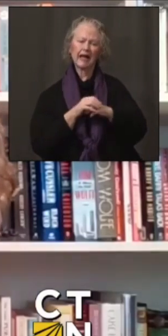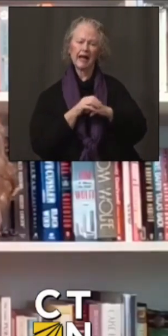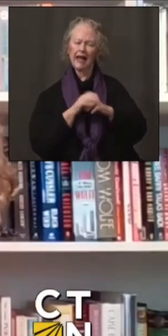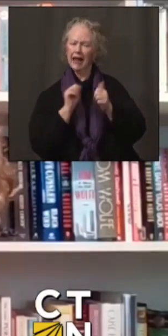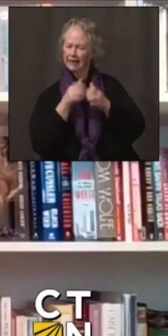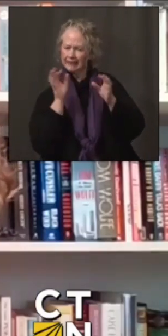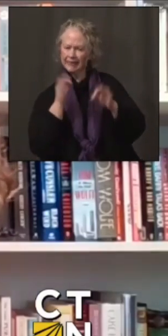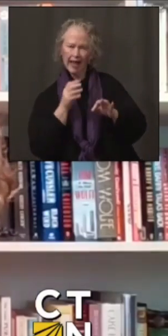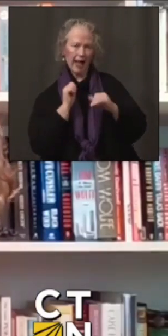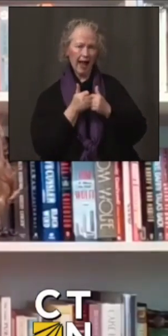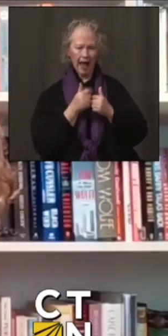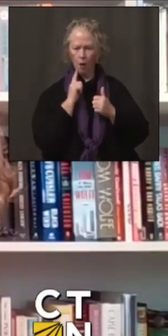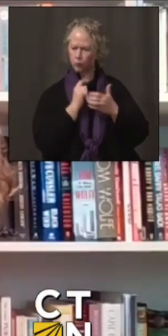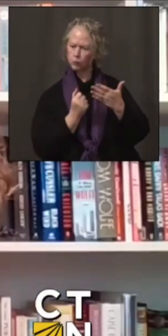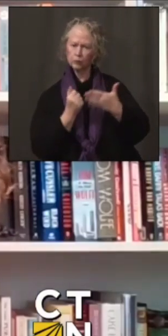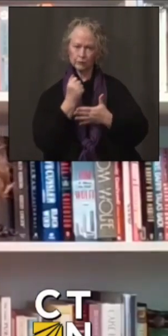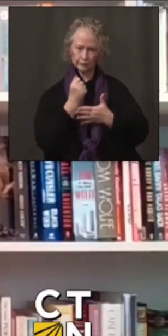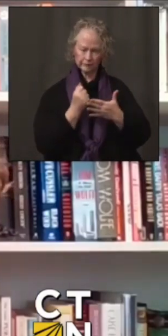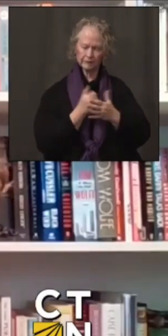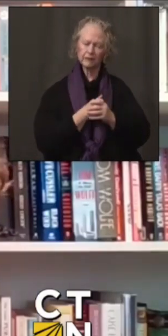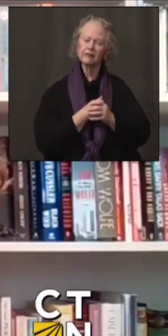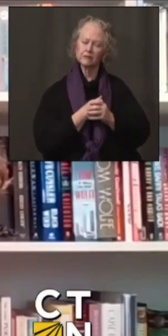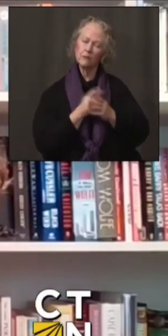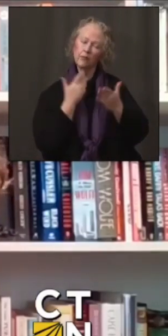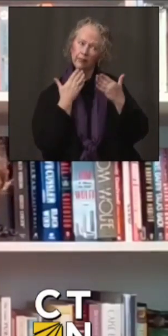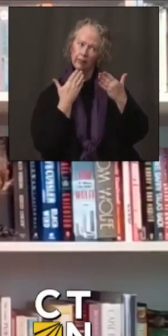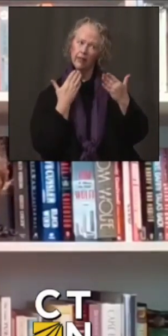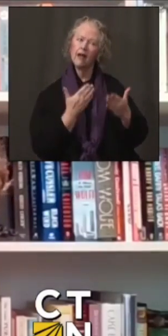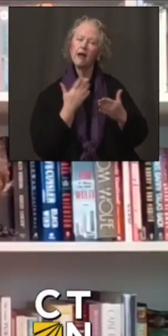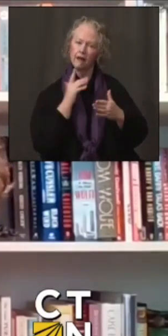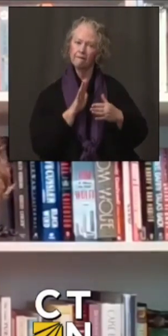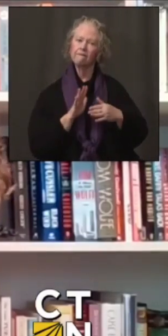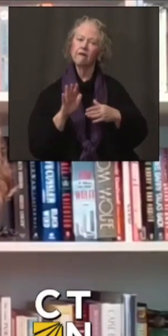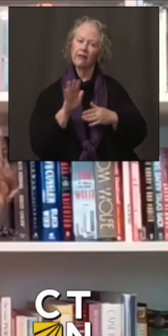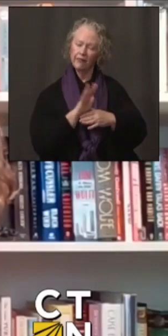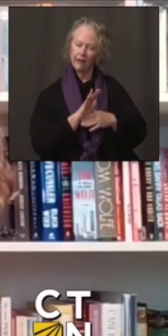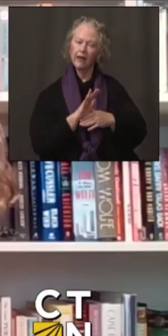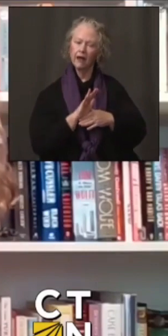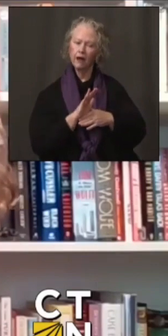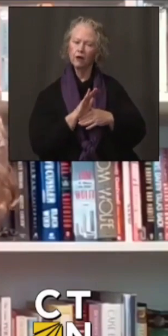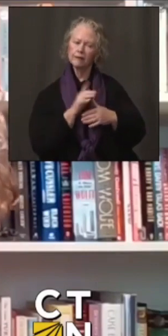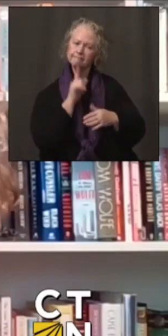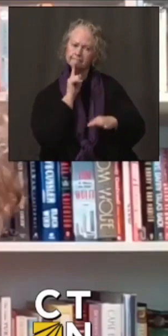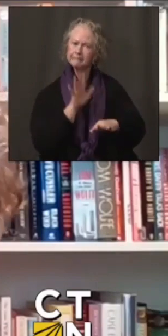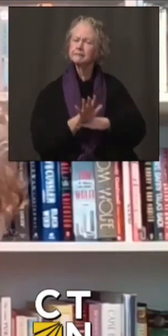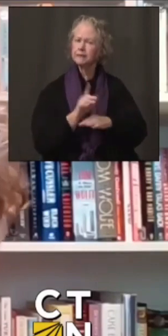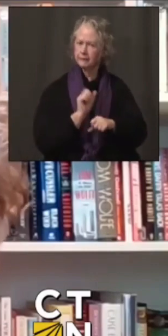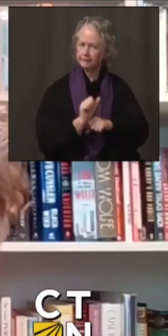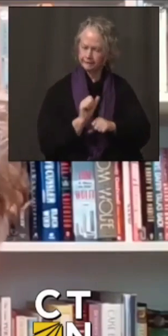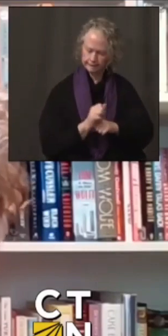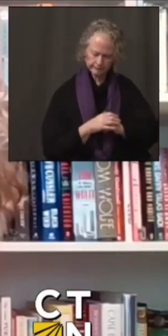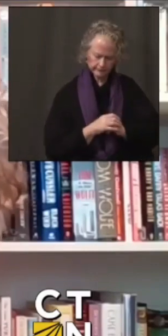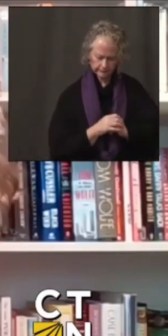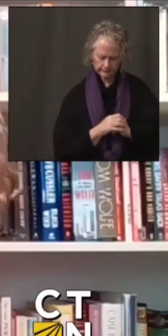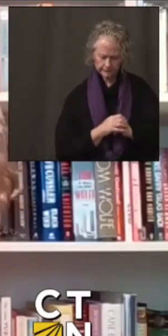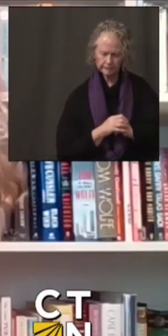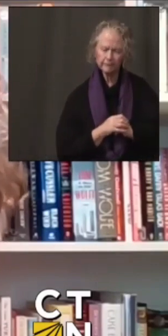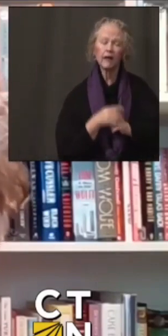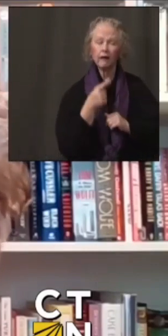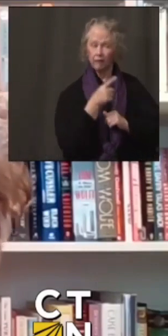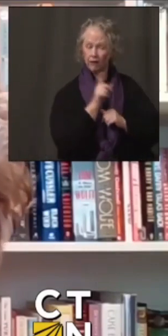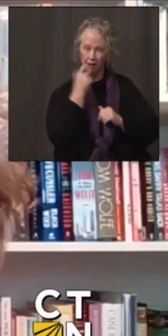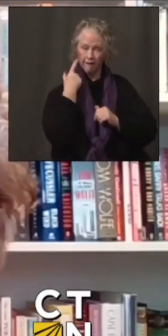roll out. So thanks to them for their commitment of time. As you just described, Governor,